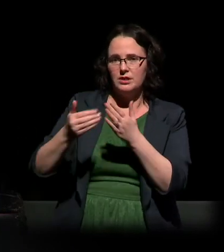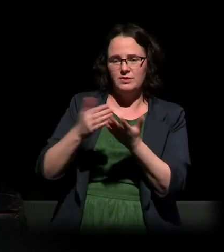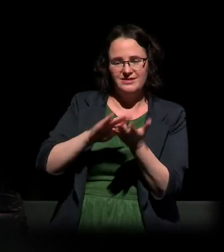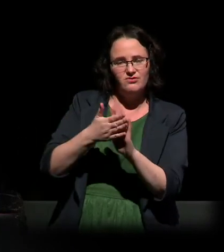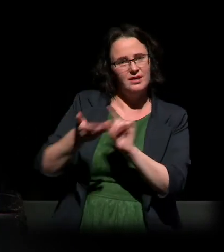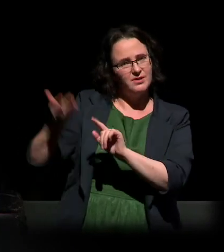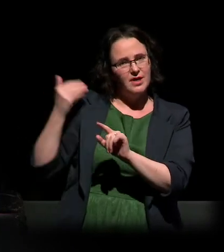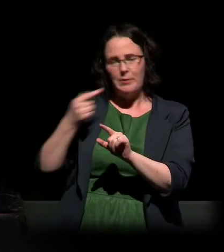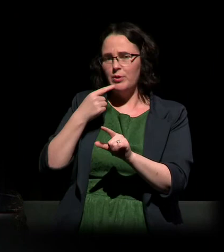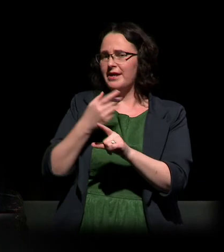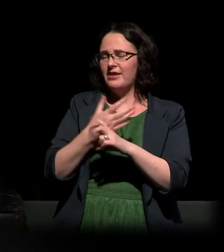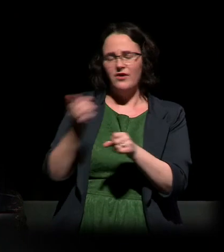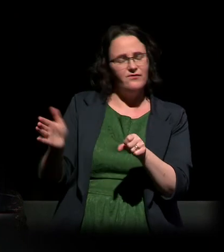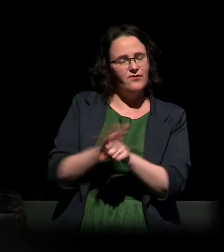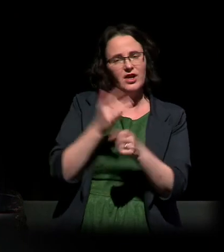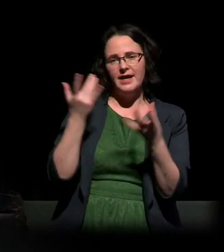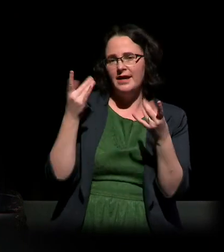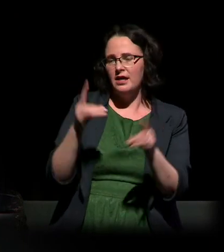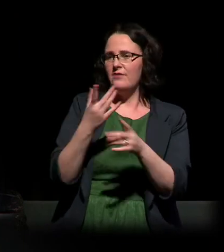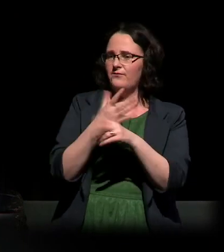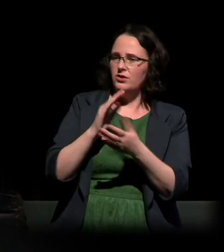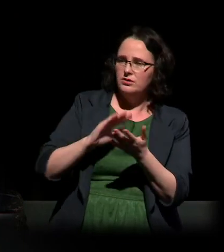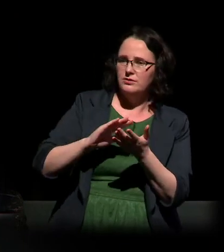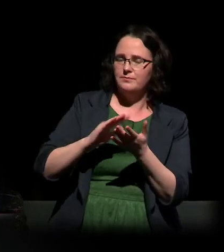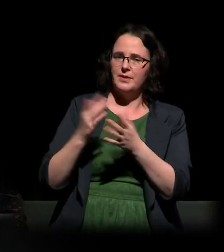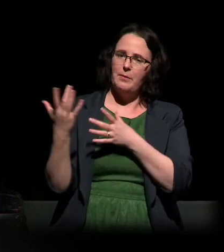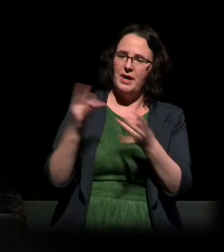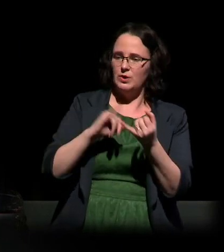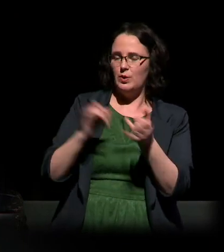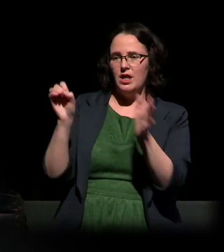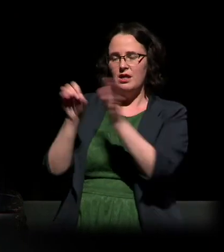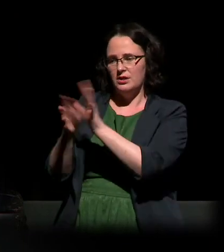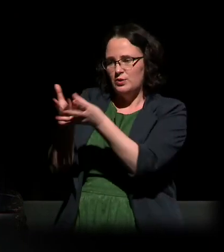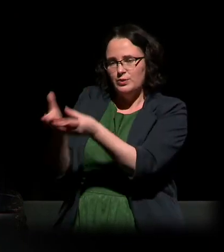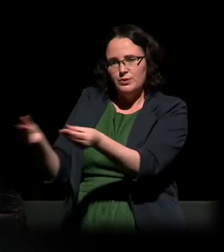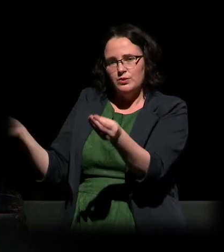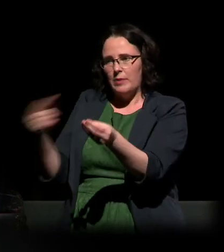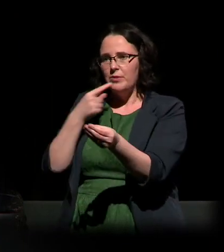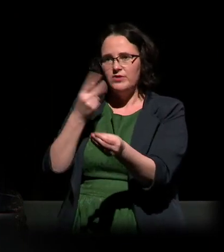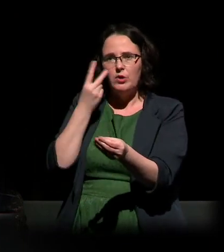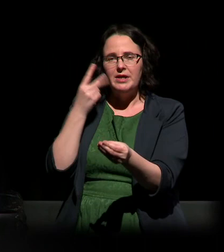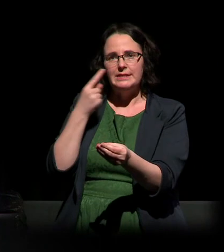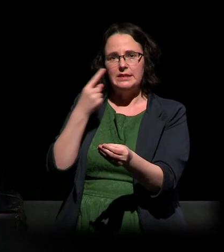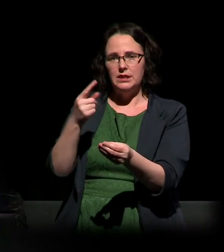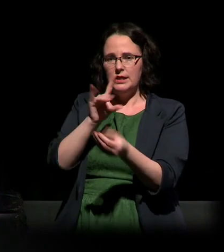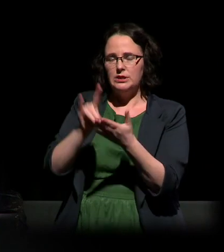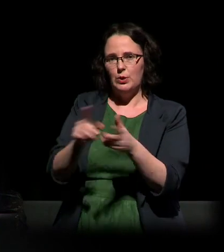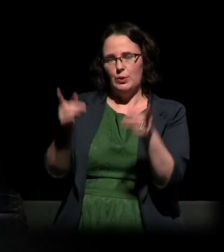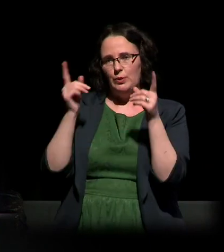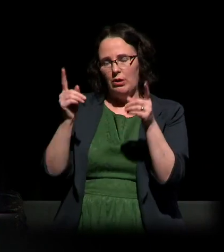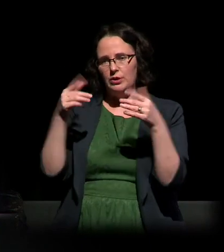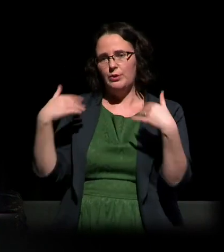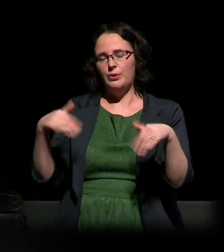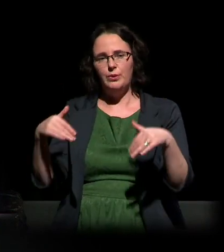lost and those who were lost. All we can do is share a warning from history and send a message of hope that will resonate